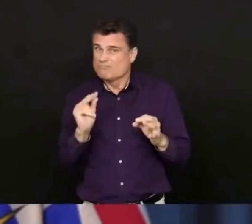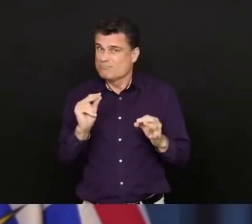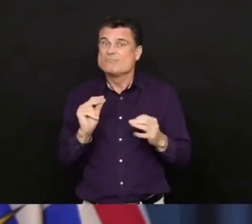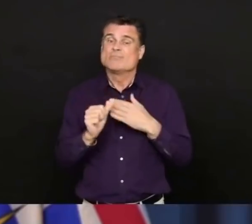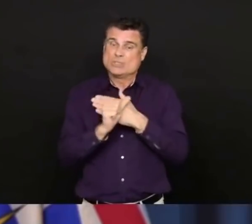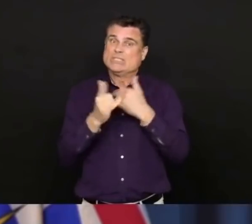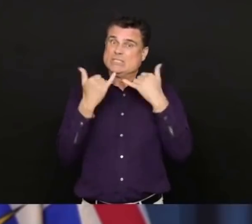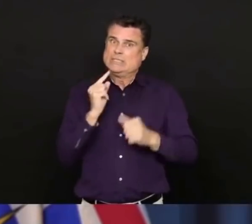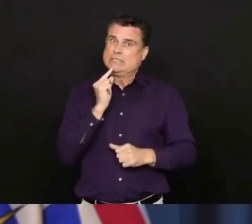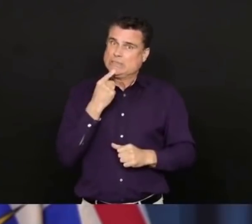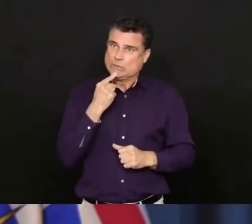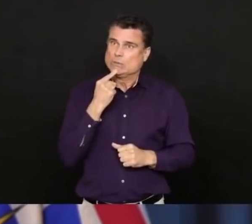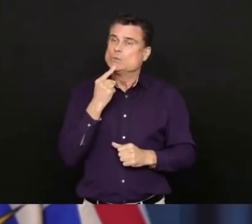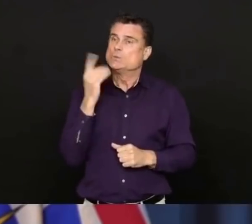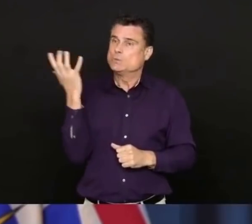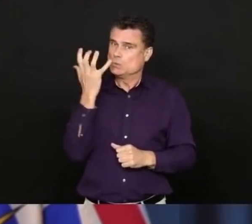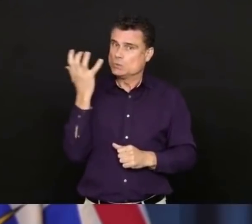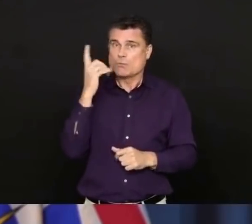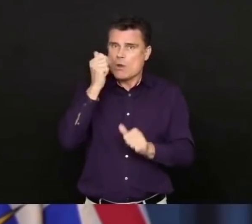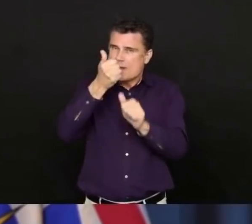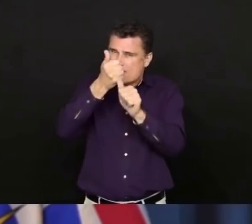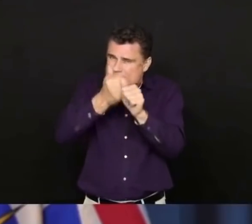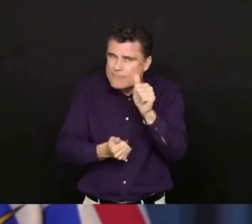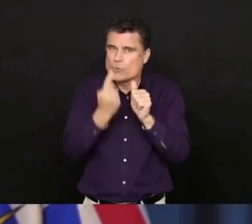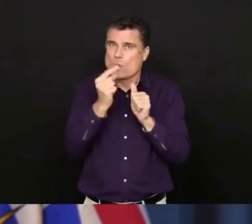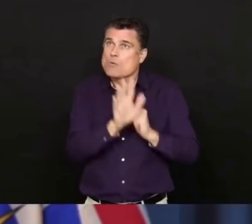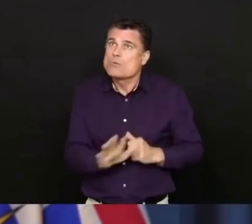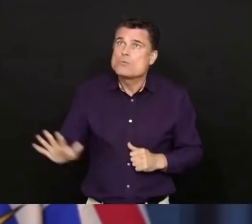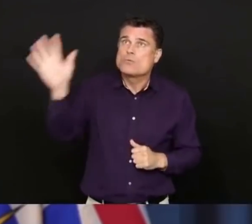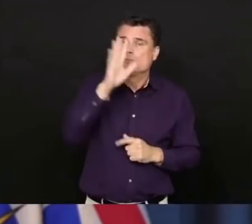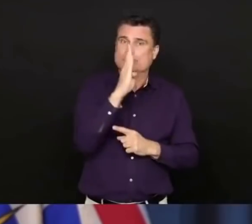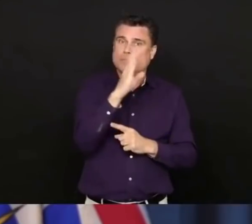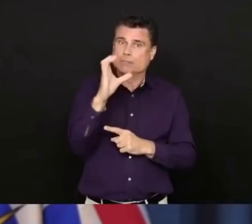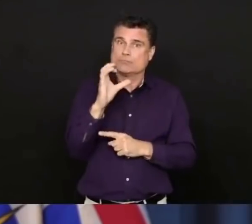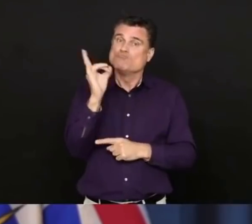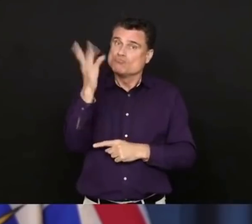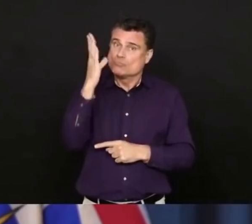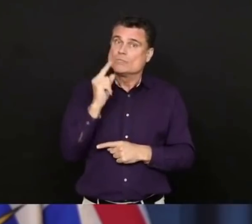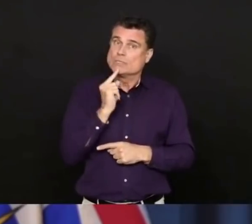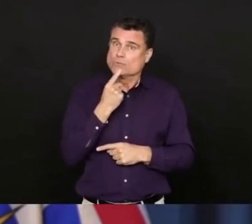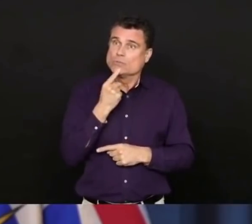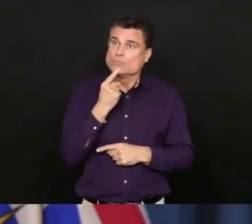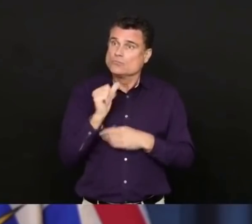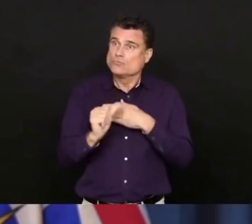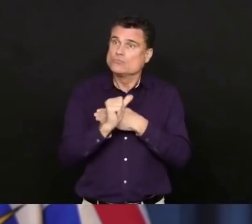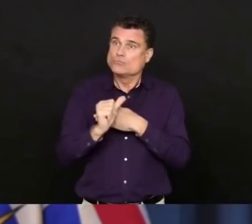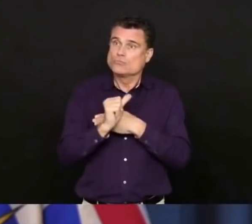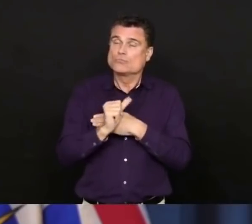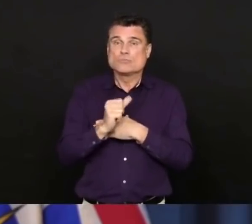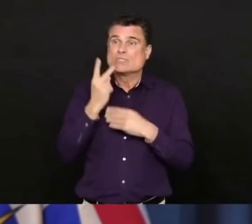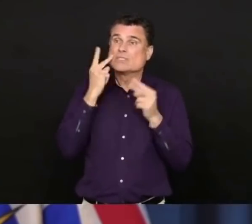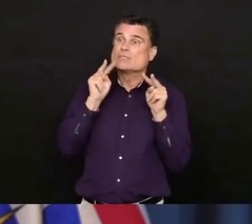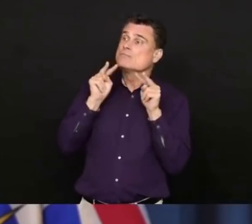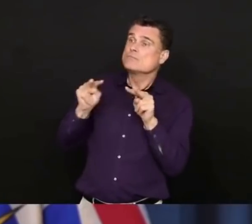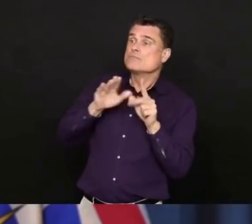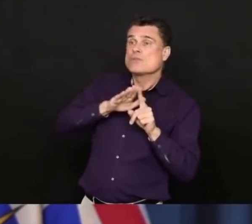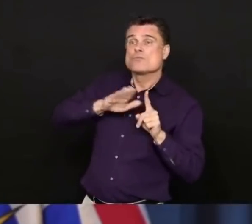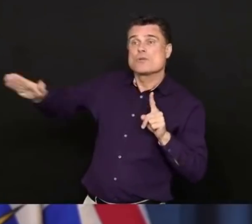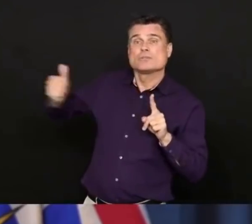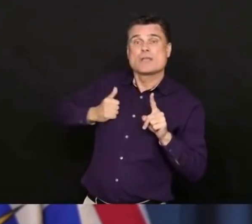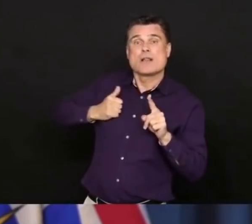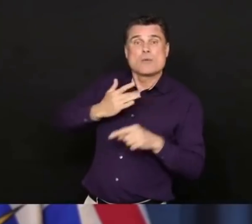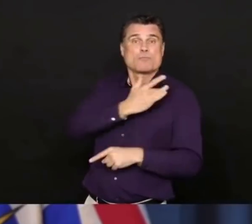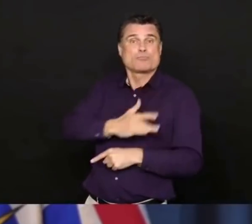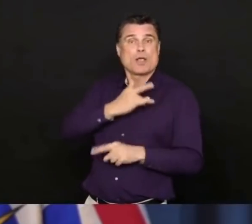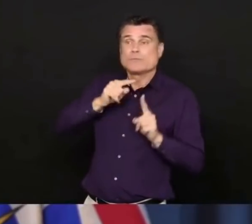risk remains high for everyone here in British Columbia. We are in the middle of it. We are in the thick of things right now and we see that